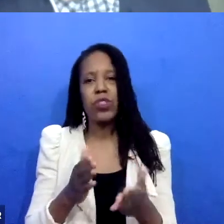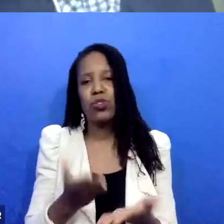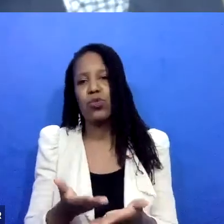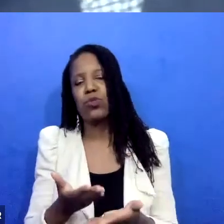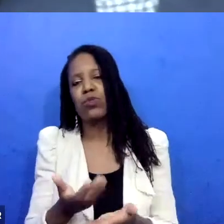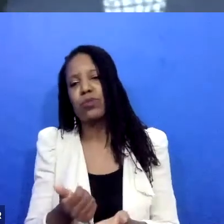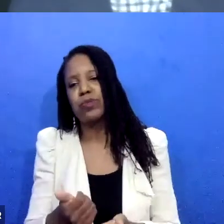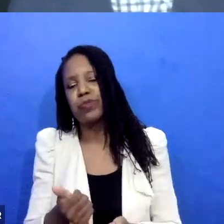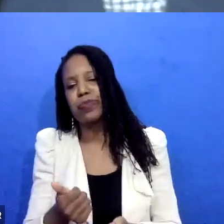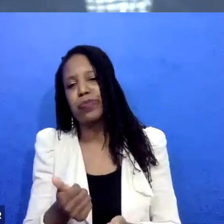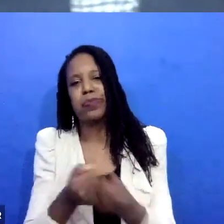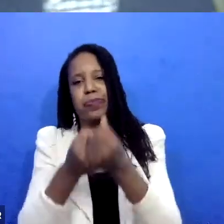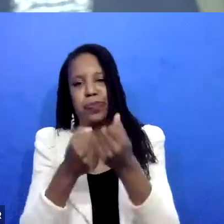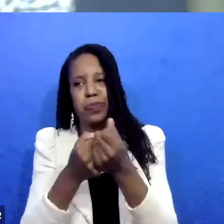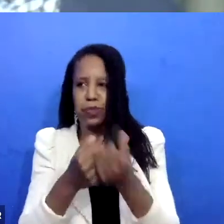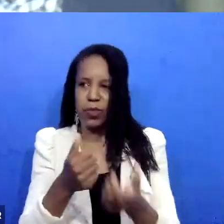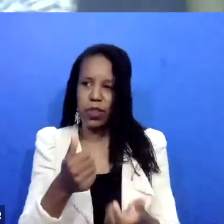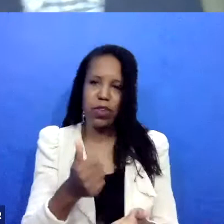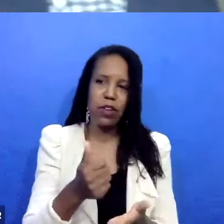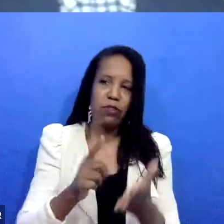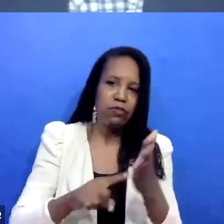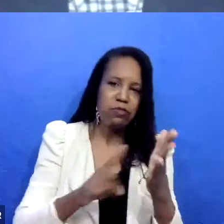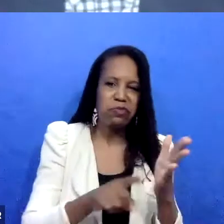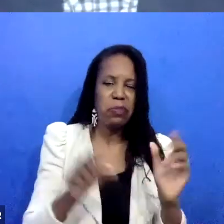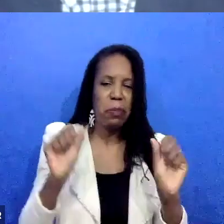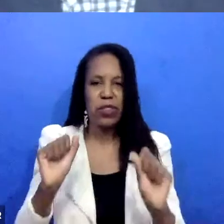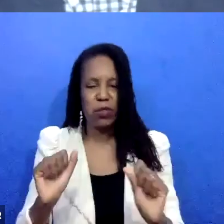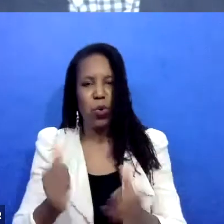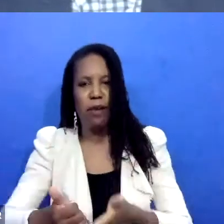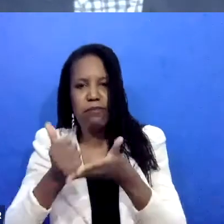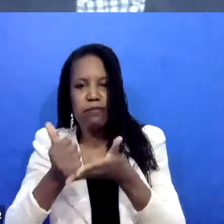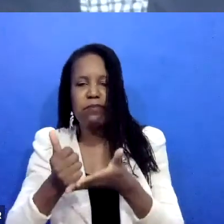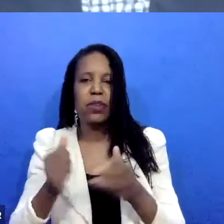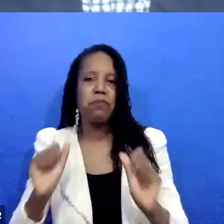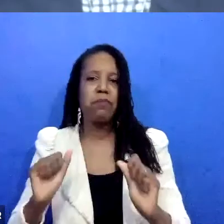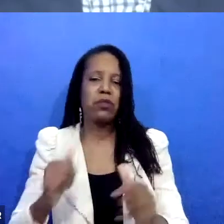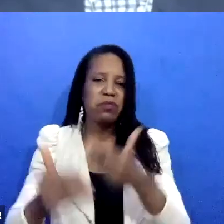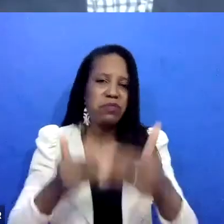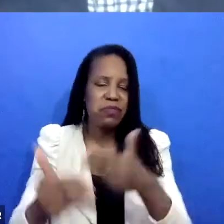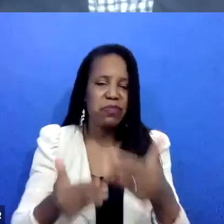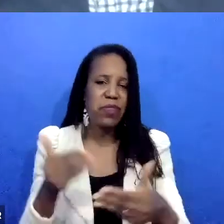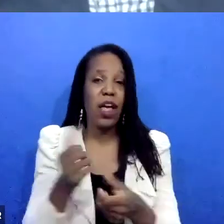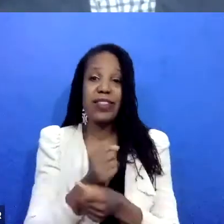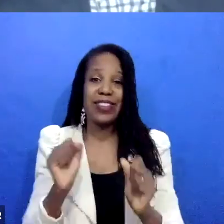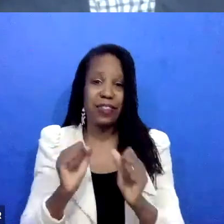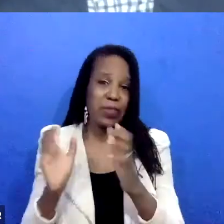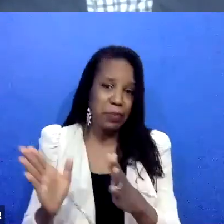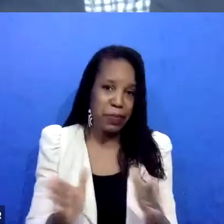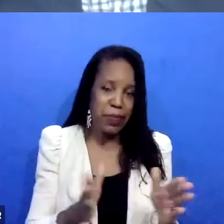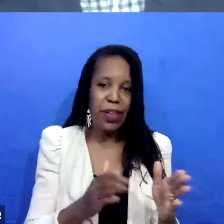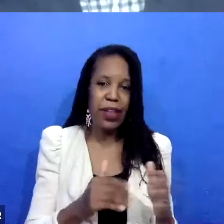to make sure that you're keeping up with that plan? Safety planning can be folded into this. quite a radical notion to say,